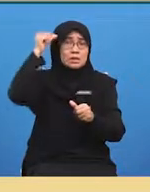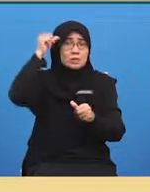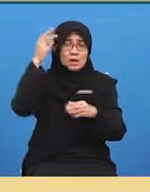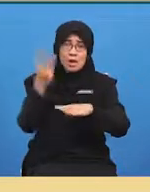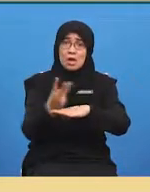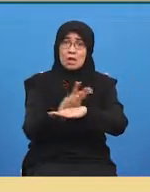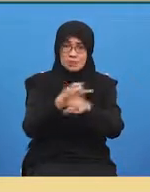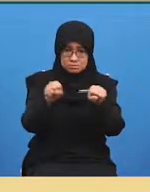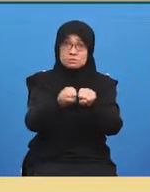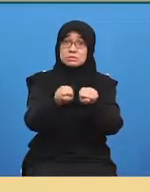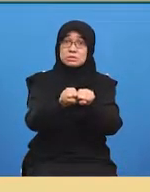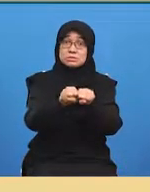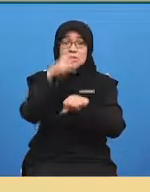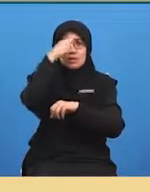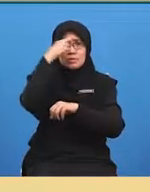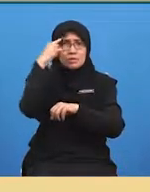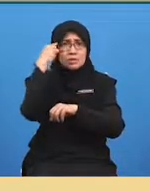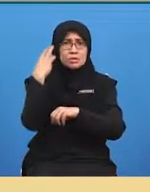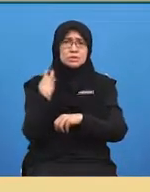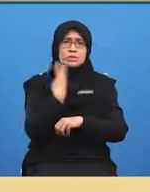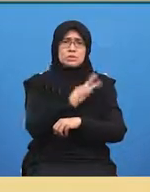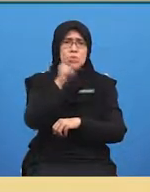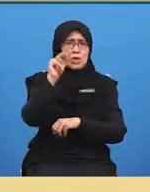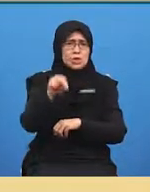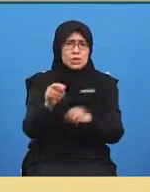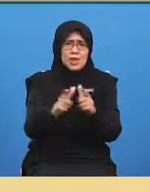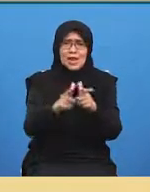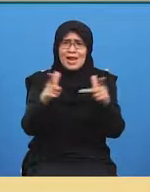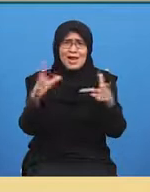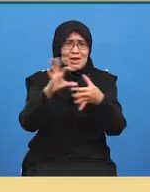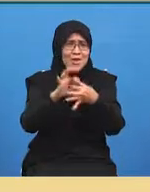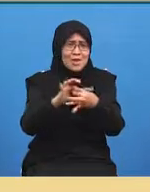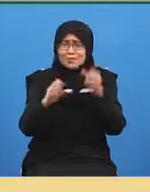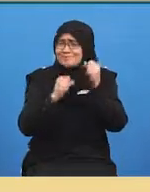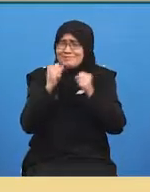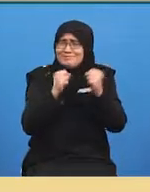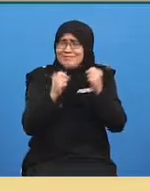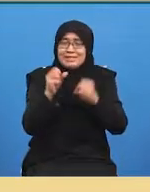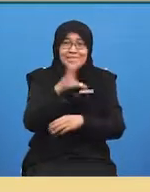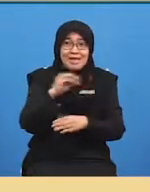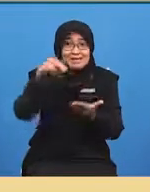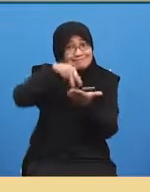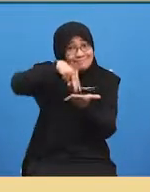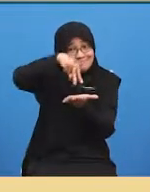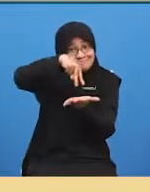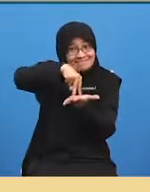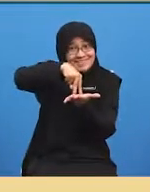shoes today because we need a lot of running and jumping